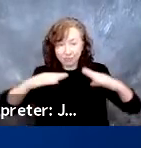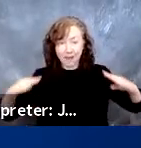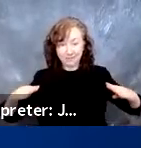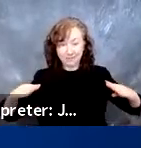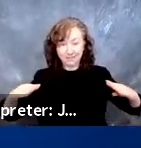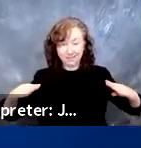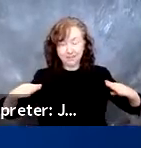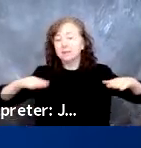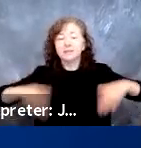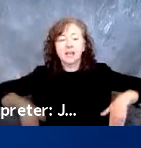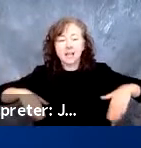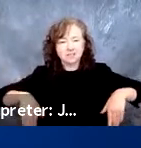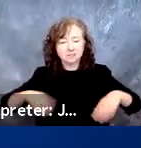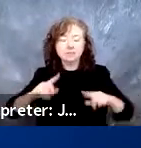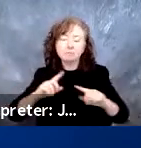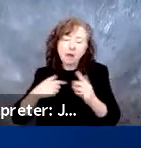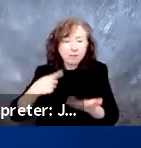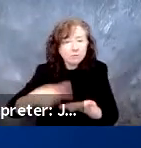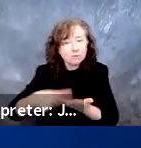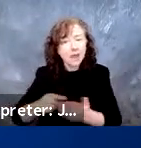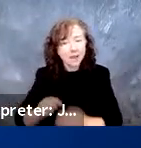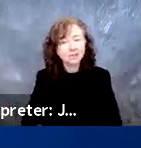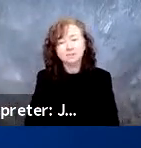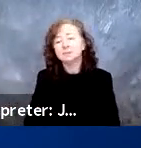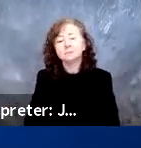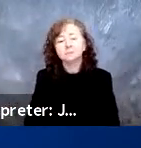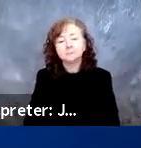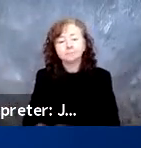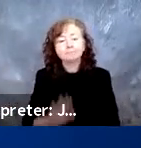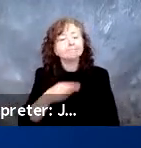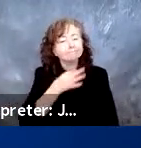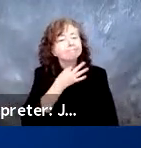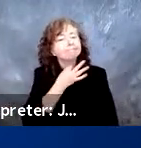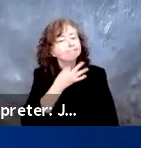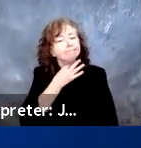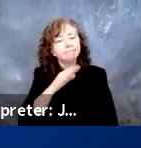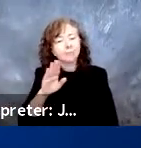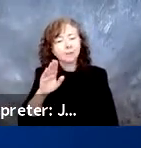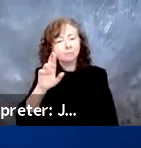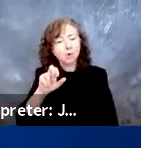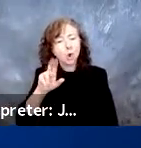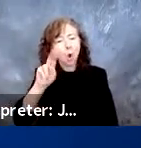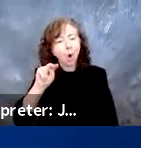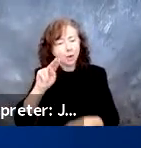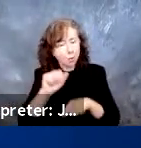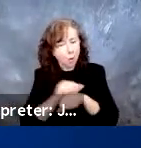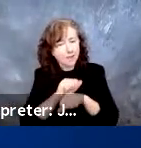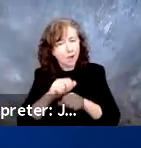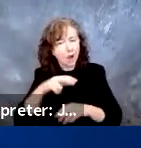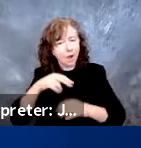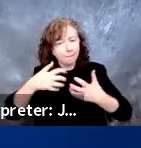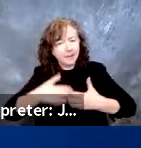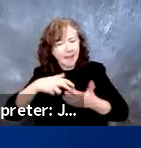been talking about. Has Braun worked on mechanical kneeling solutions for electric vehicles?